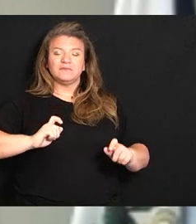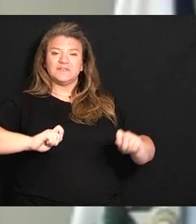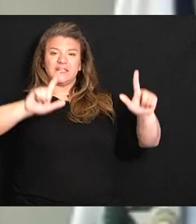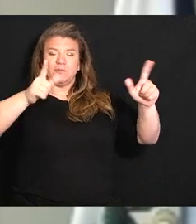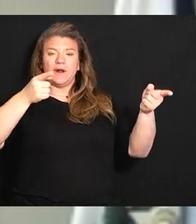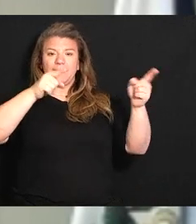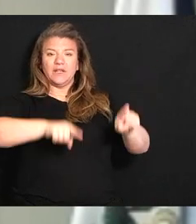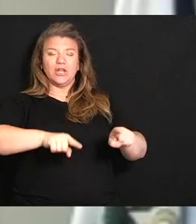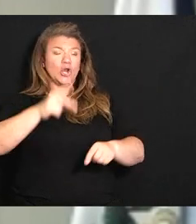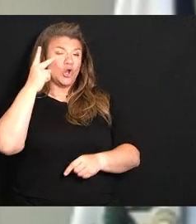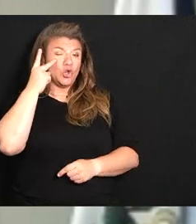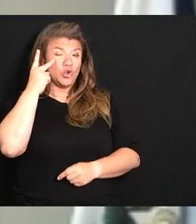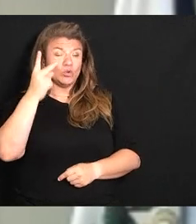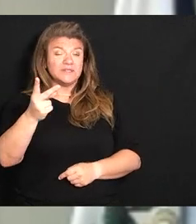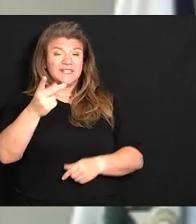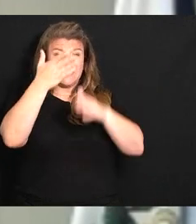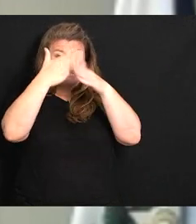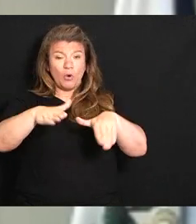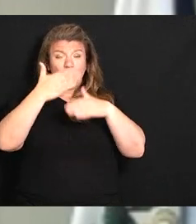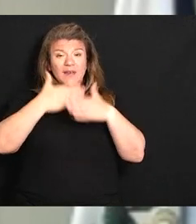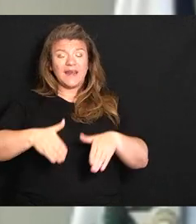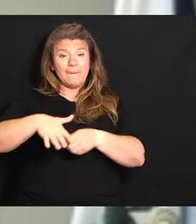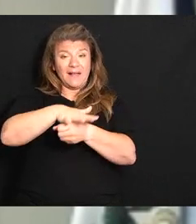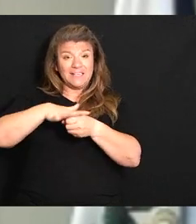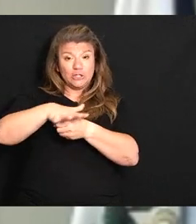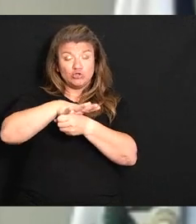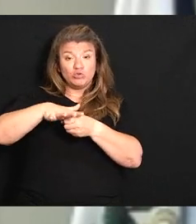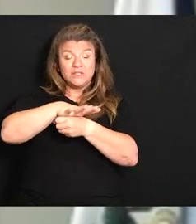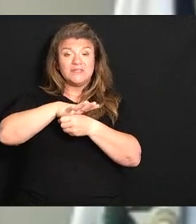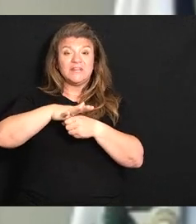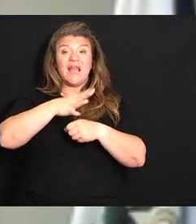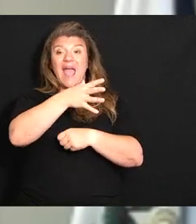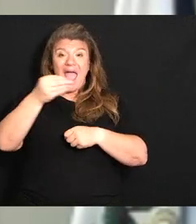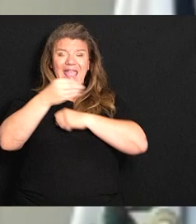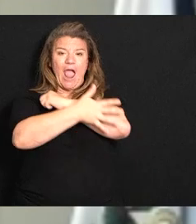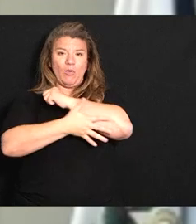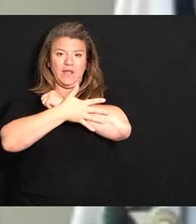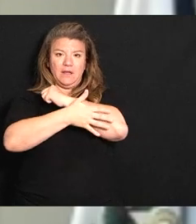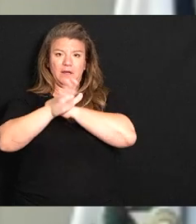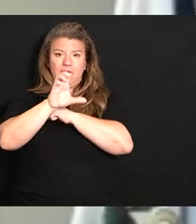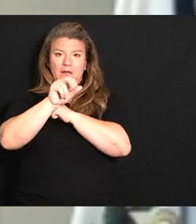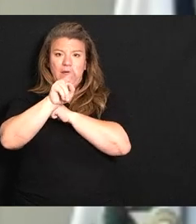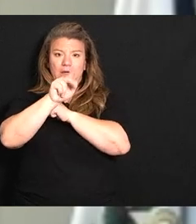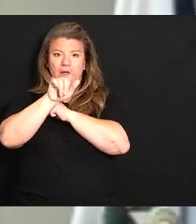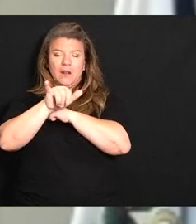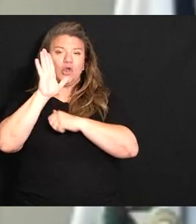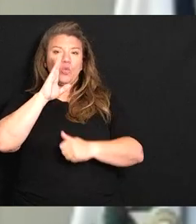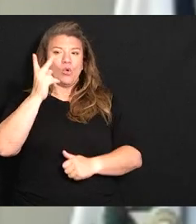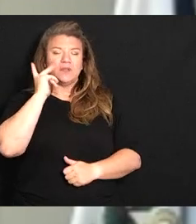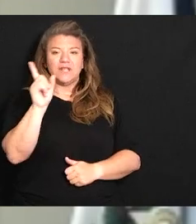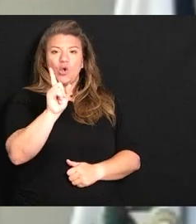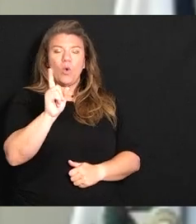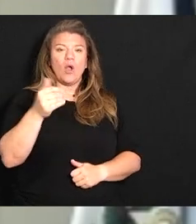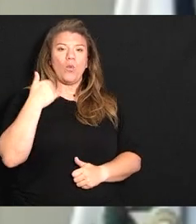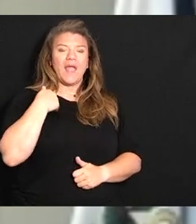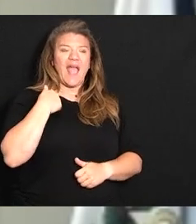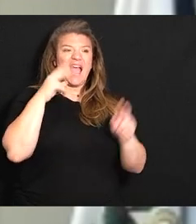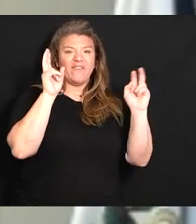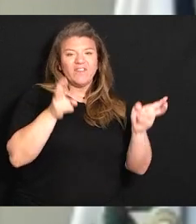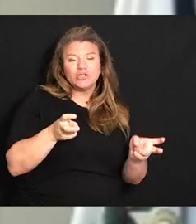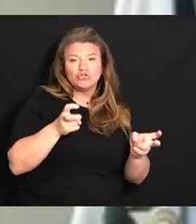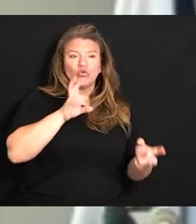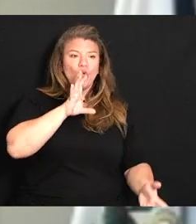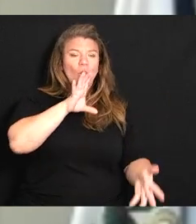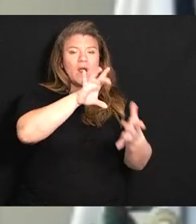and it's broken down by district our district offices and by county so you'll see where we have issues with regard to